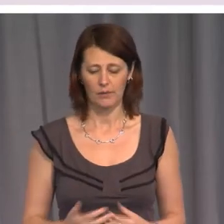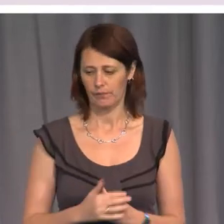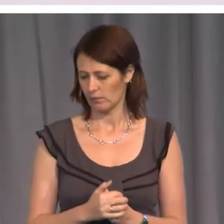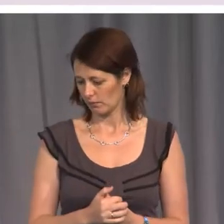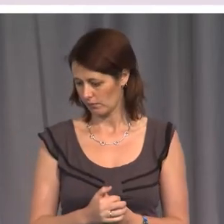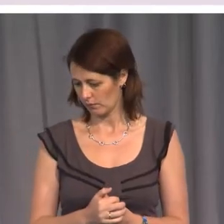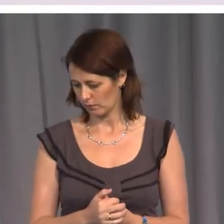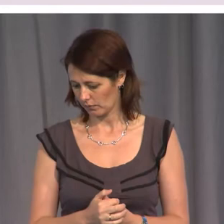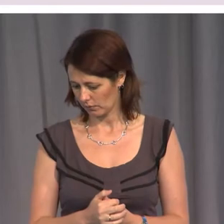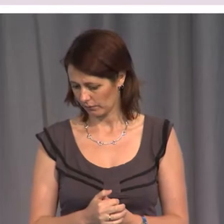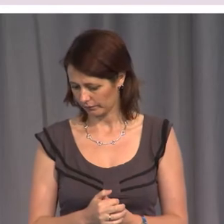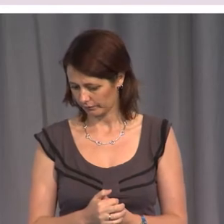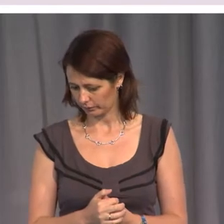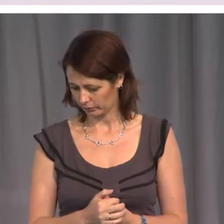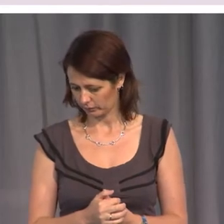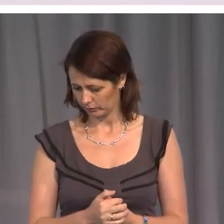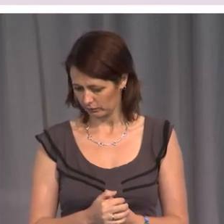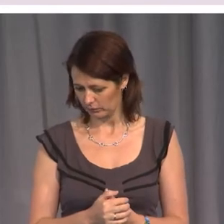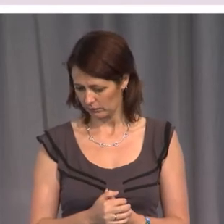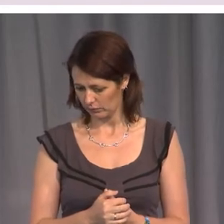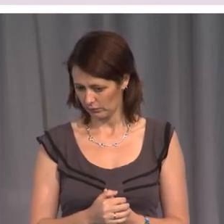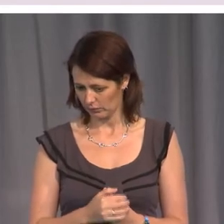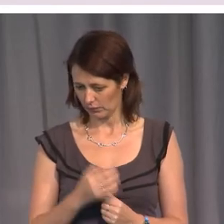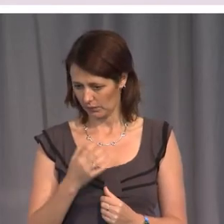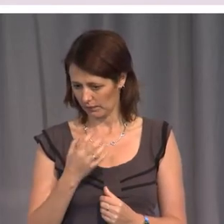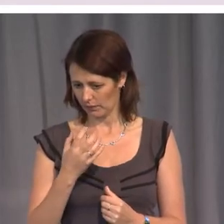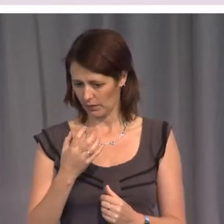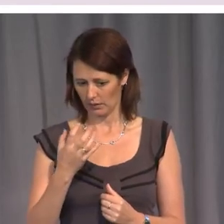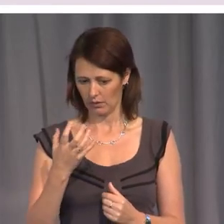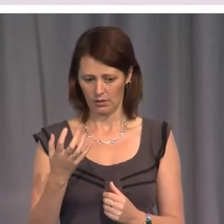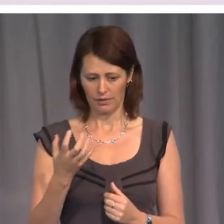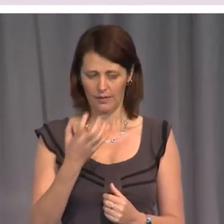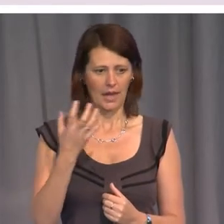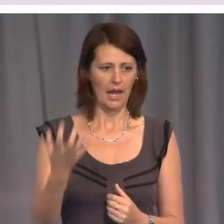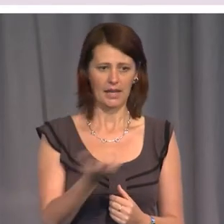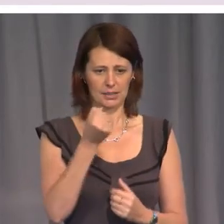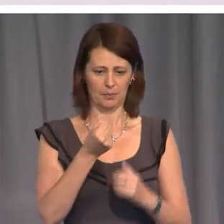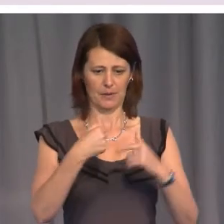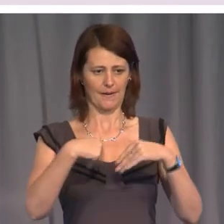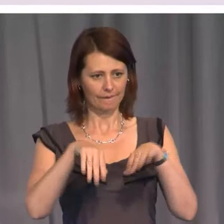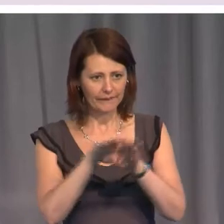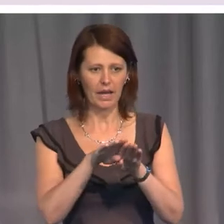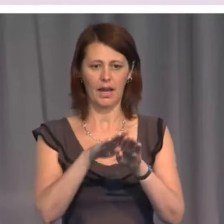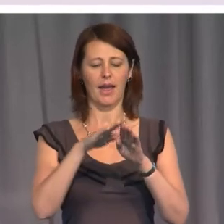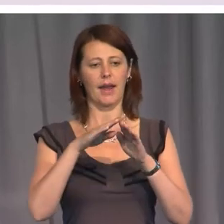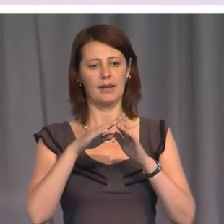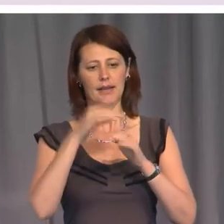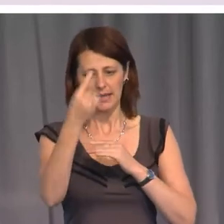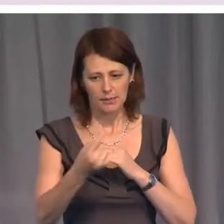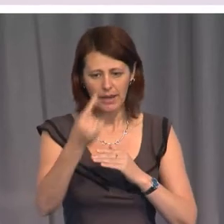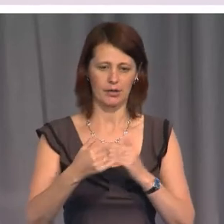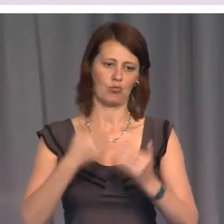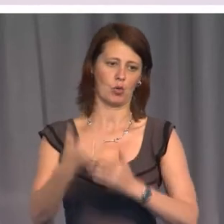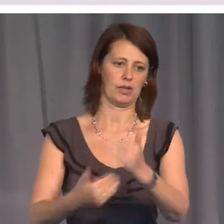as I've tried to fail to assist to the Americans, there has to be a fair and independent process to